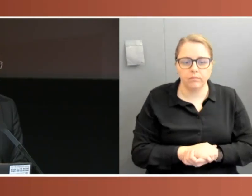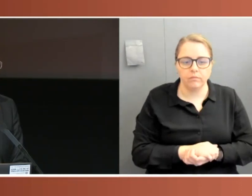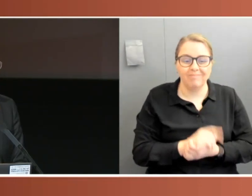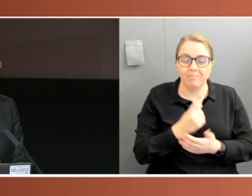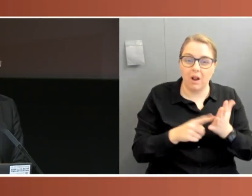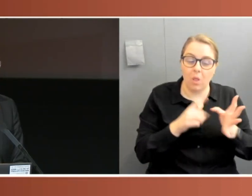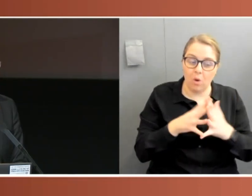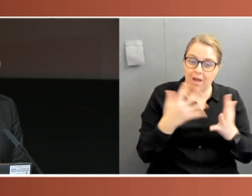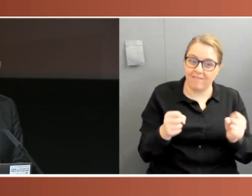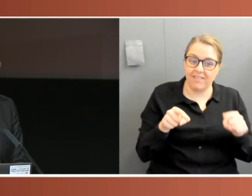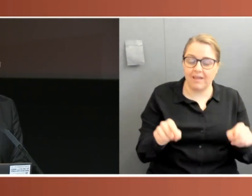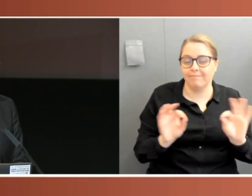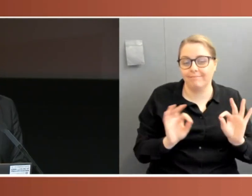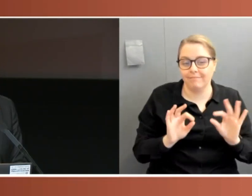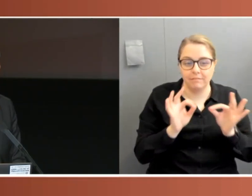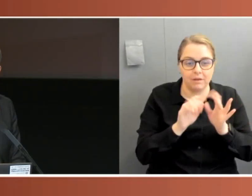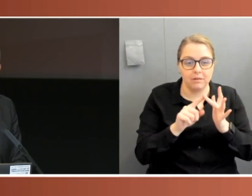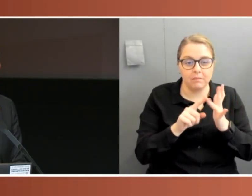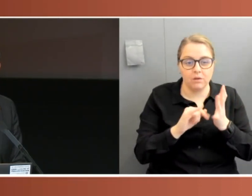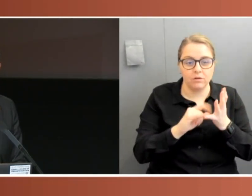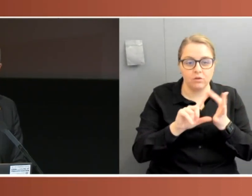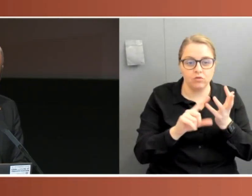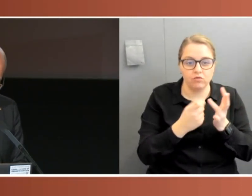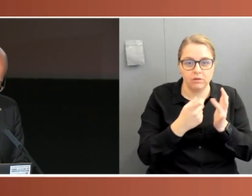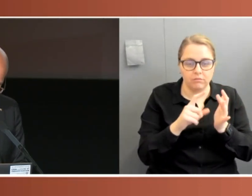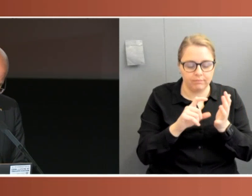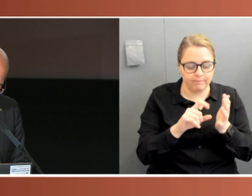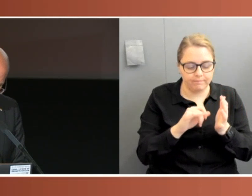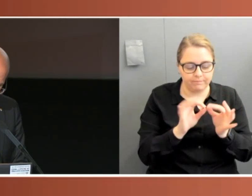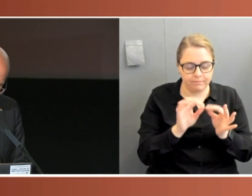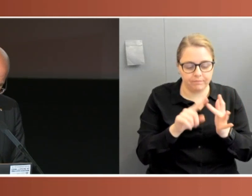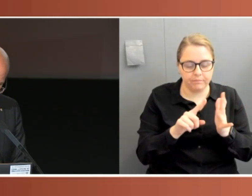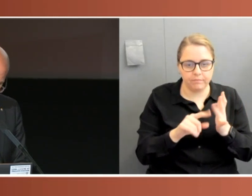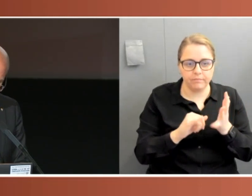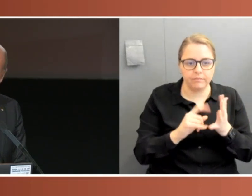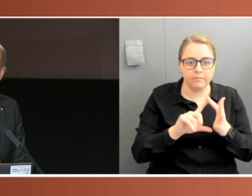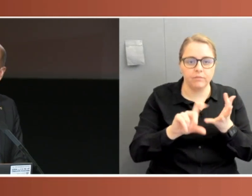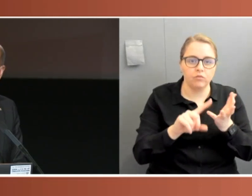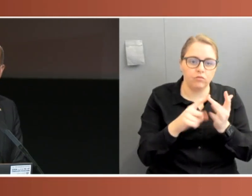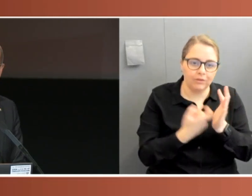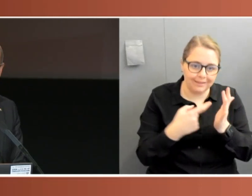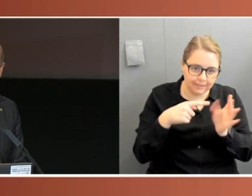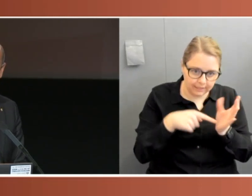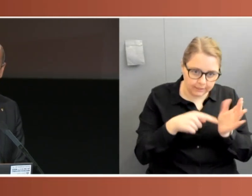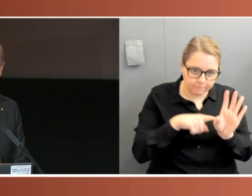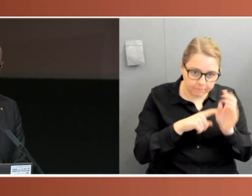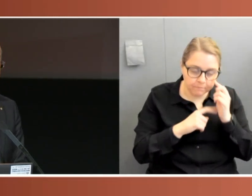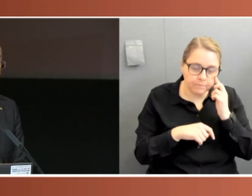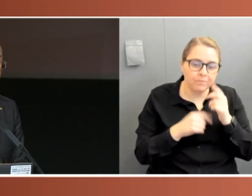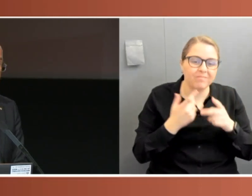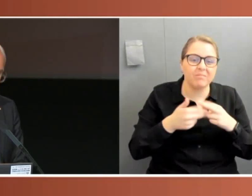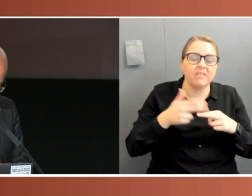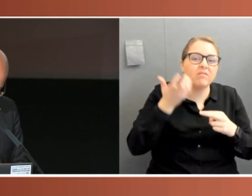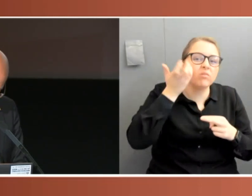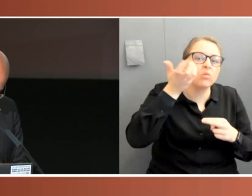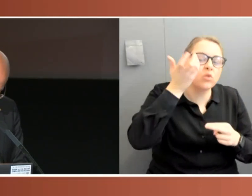not what the Biosecurity Act says. And it remains the case that should there be a future pandemic, that it's possible our leaders can again make